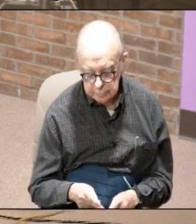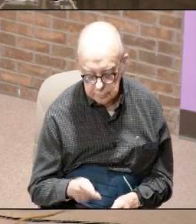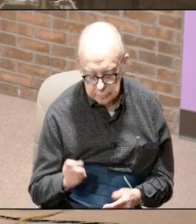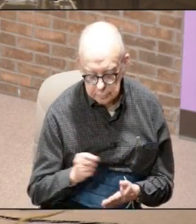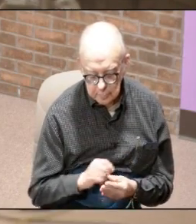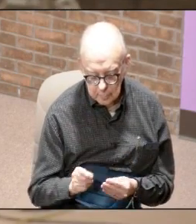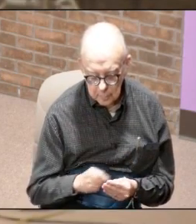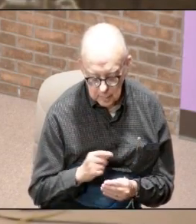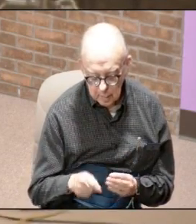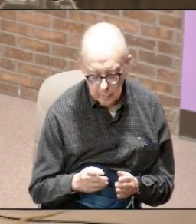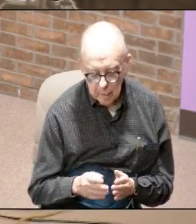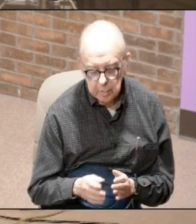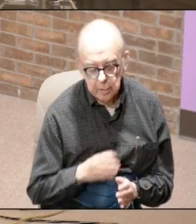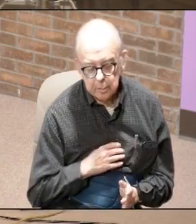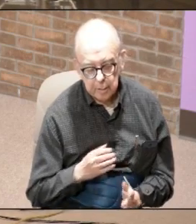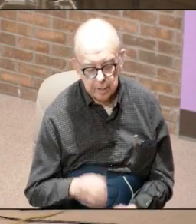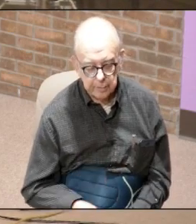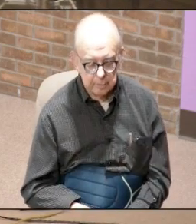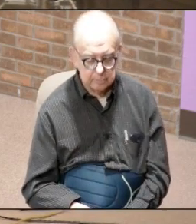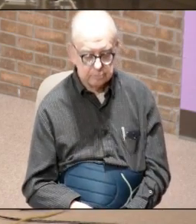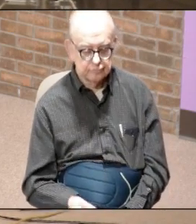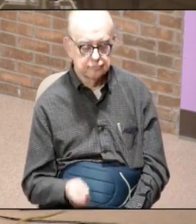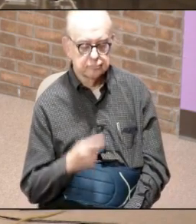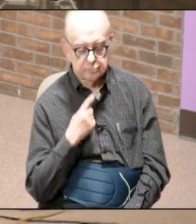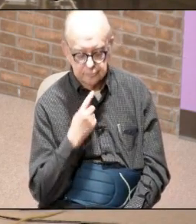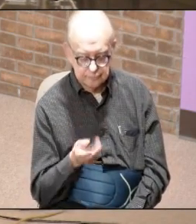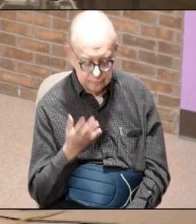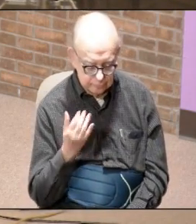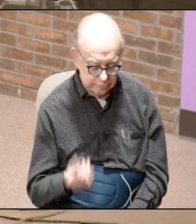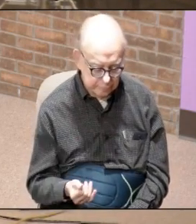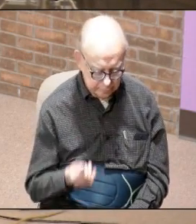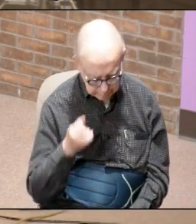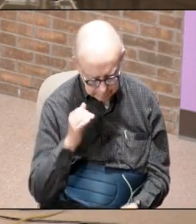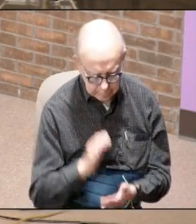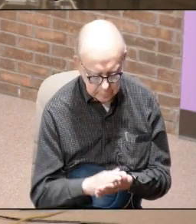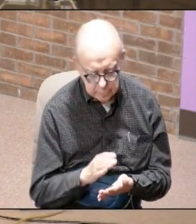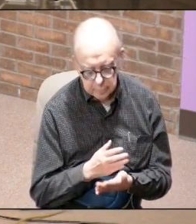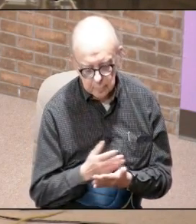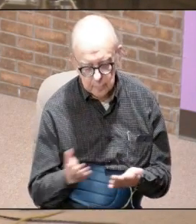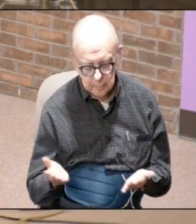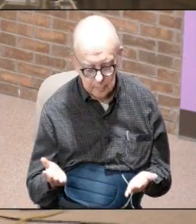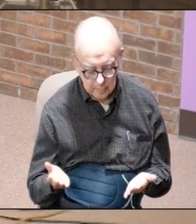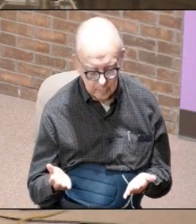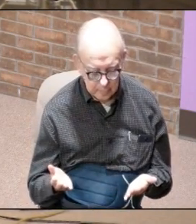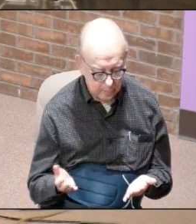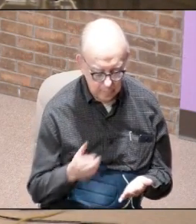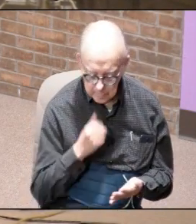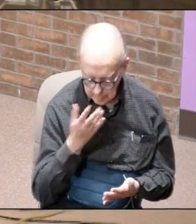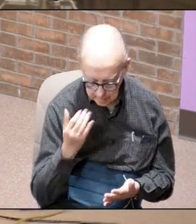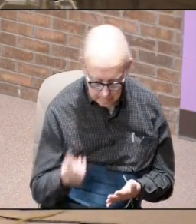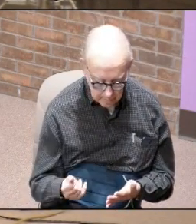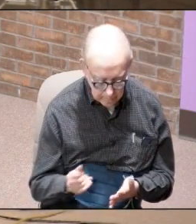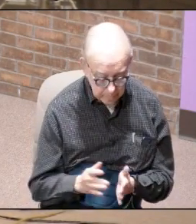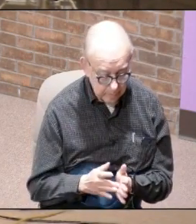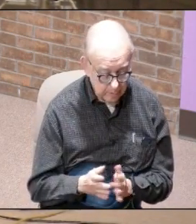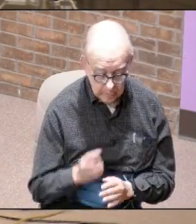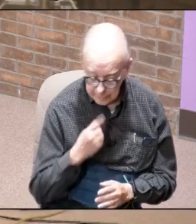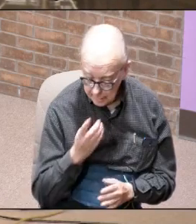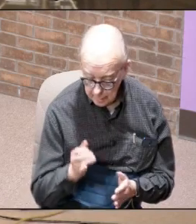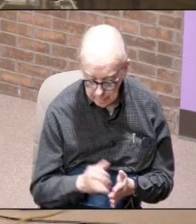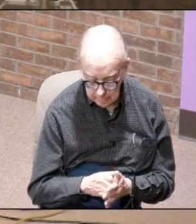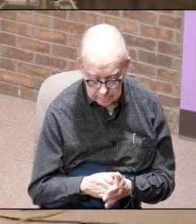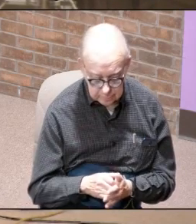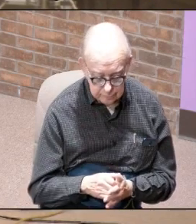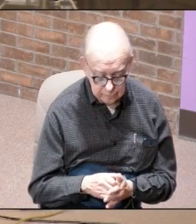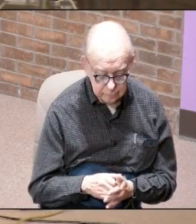writing about Christ so when they say well why do you believe these things it isn't just because the Bible says so